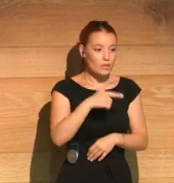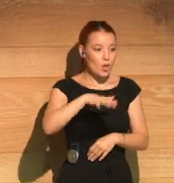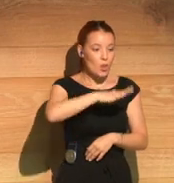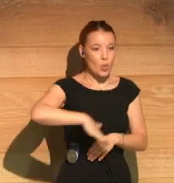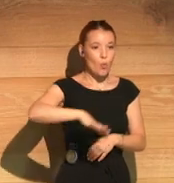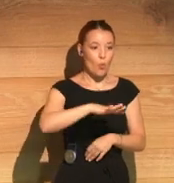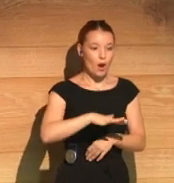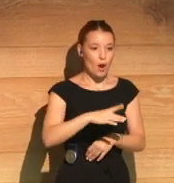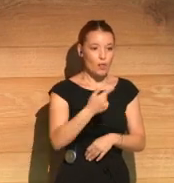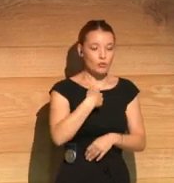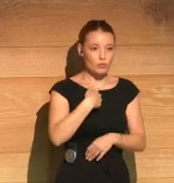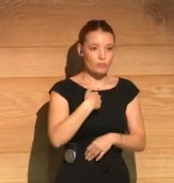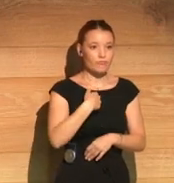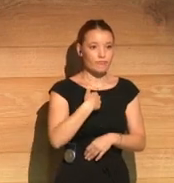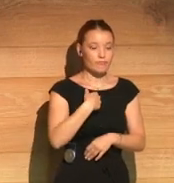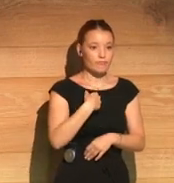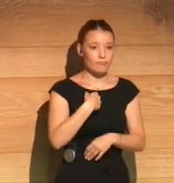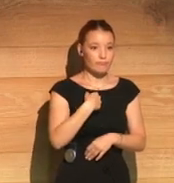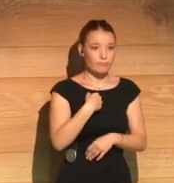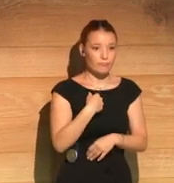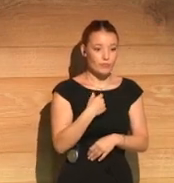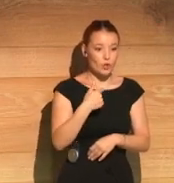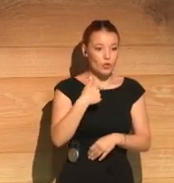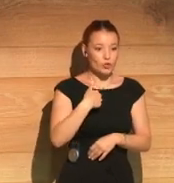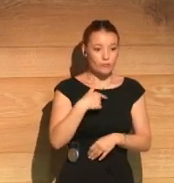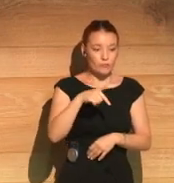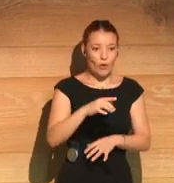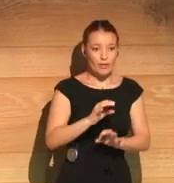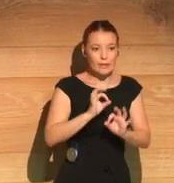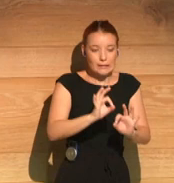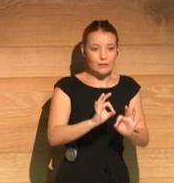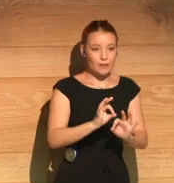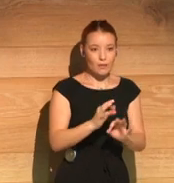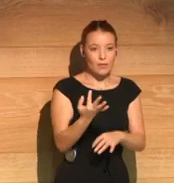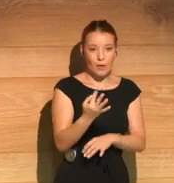that were the place where I had to be.